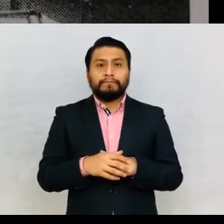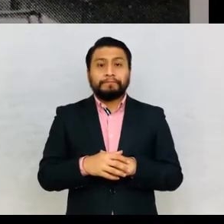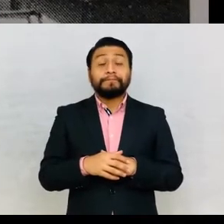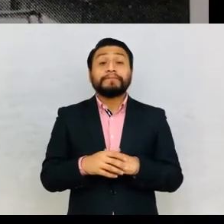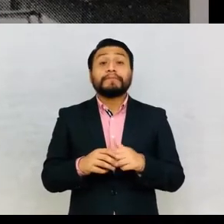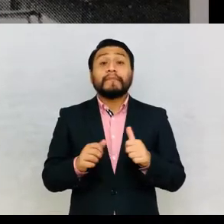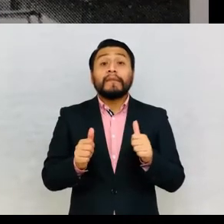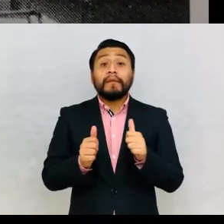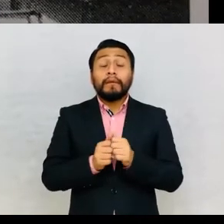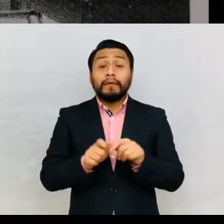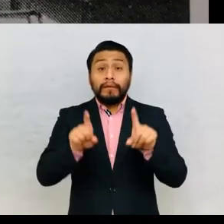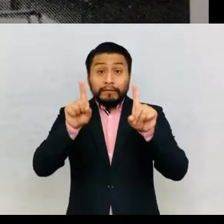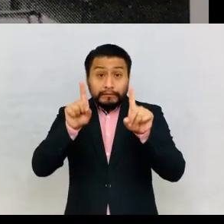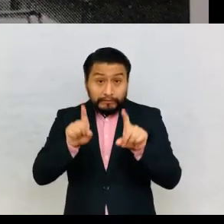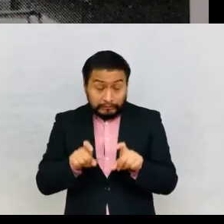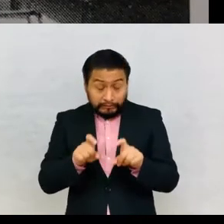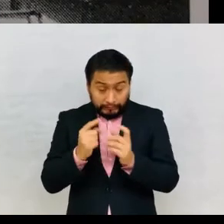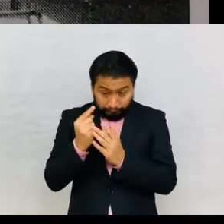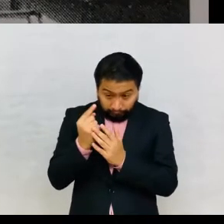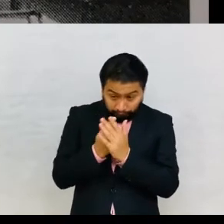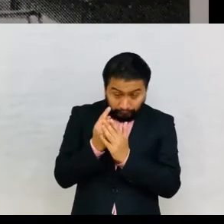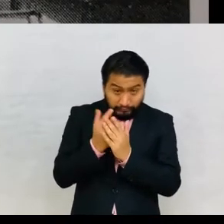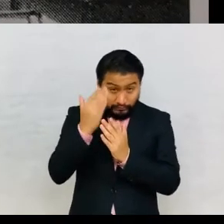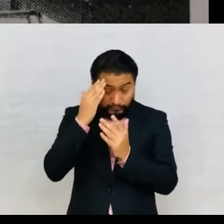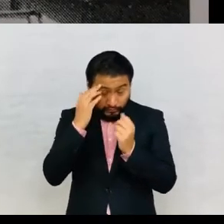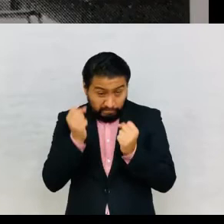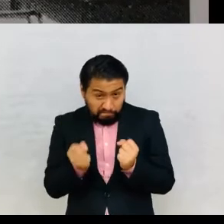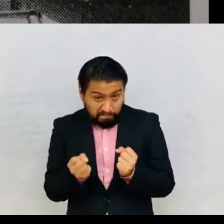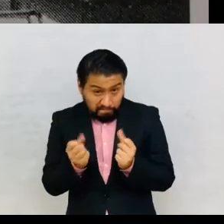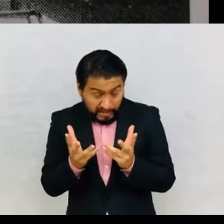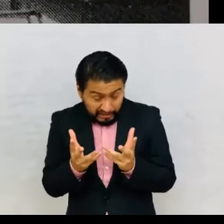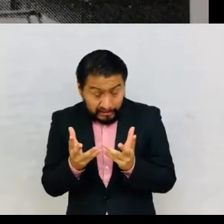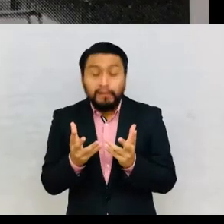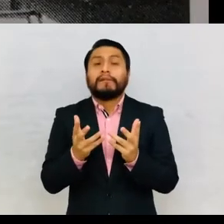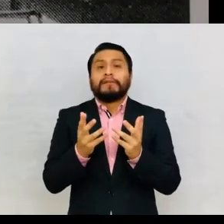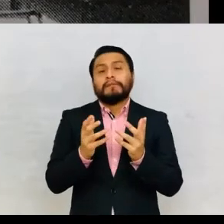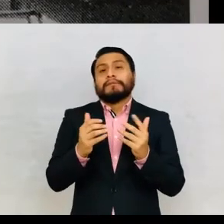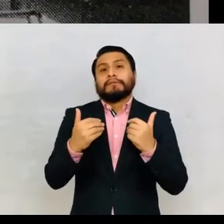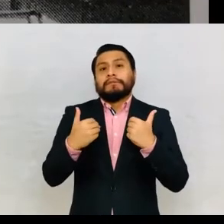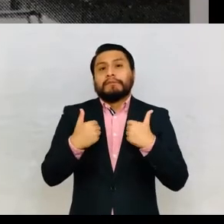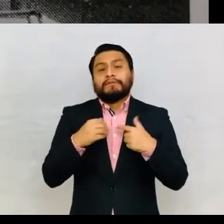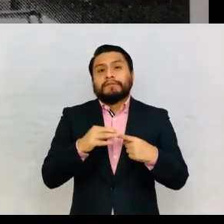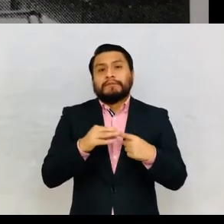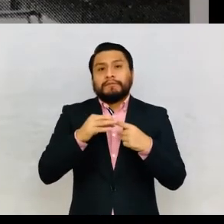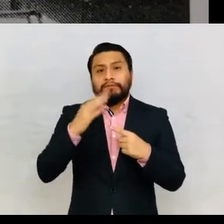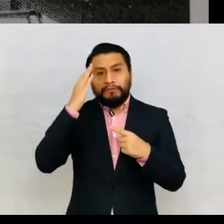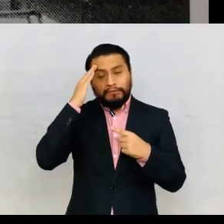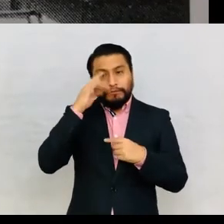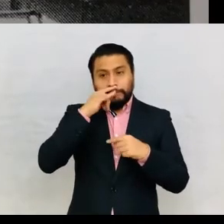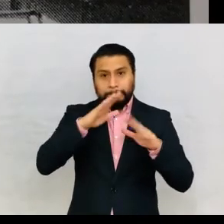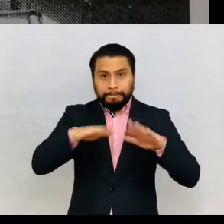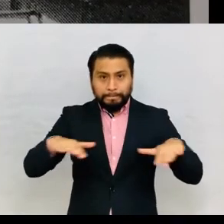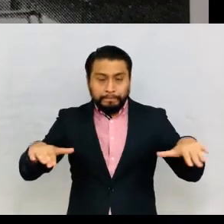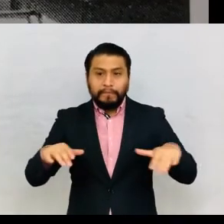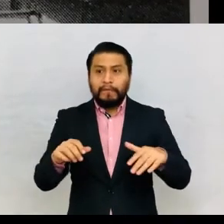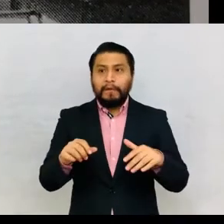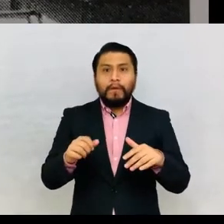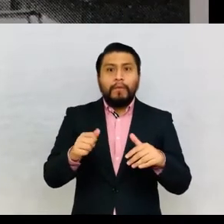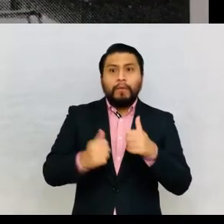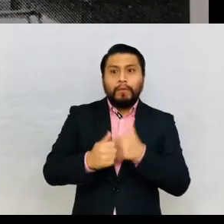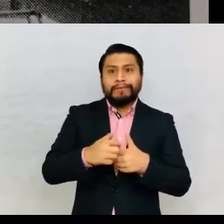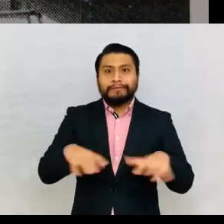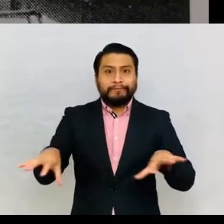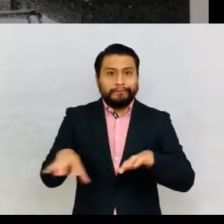With the use of tests and quantification, specialists sought to define the average Mexican child, and new subjectivities were